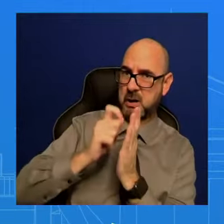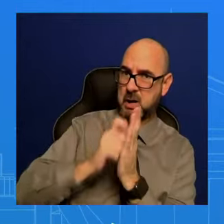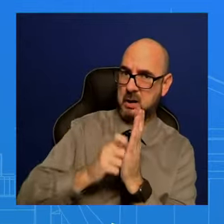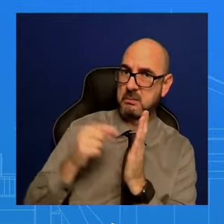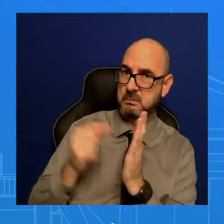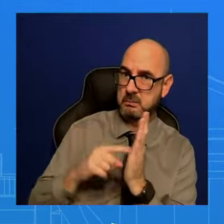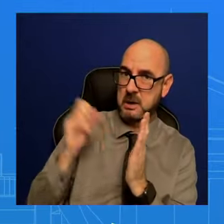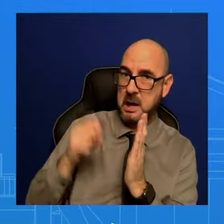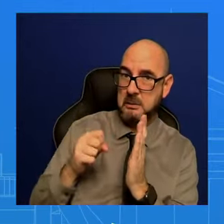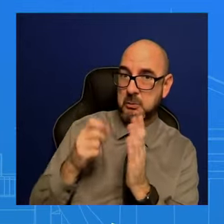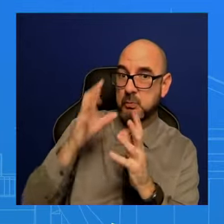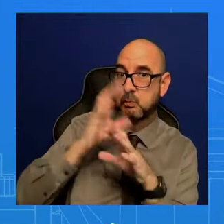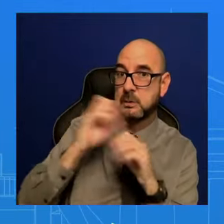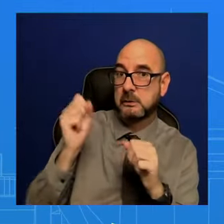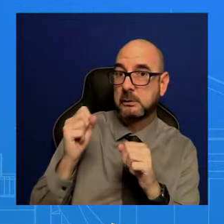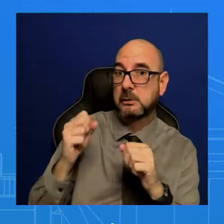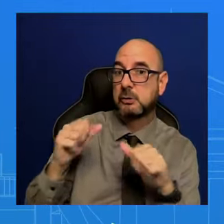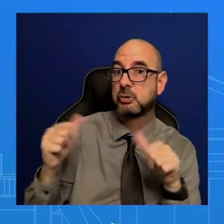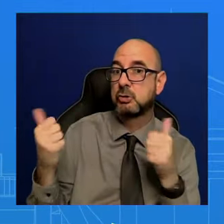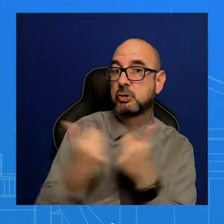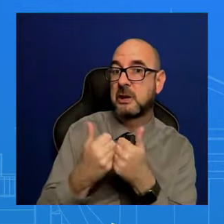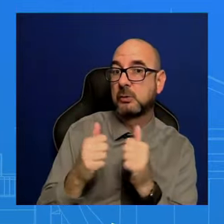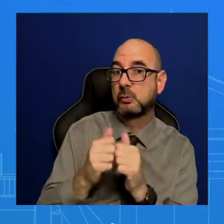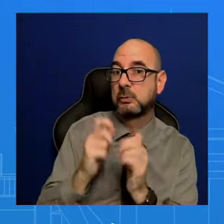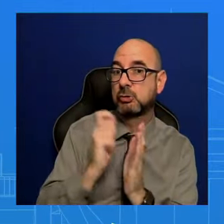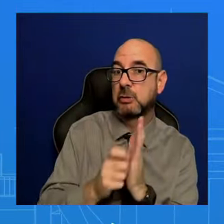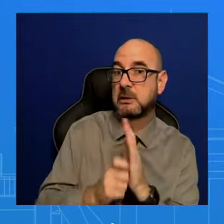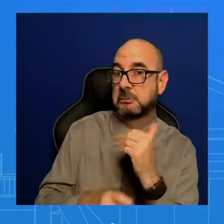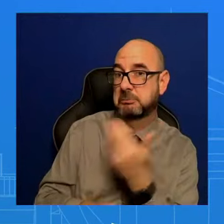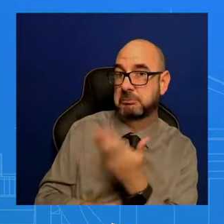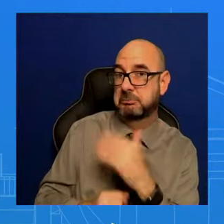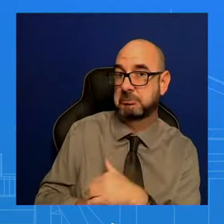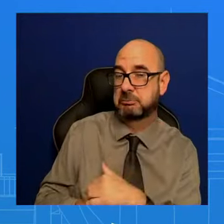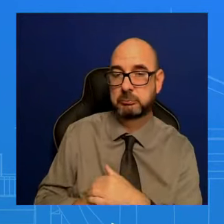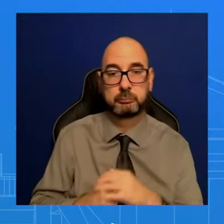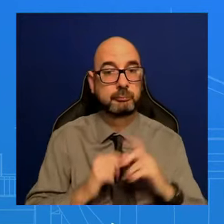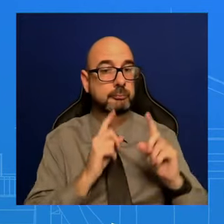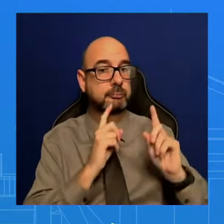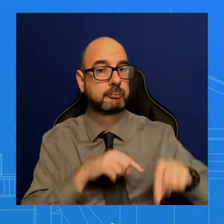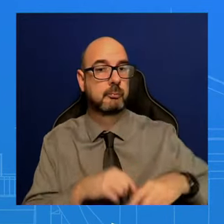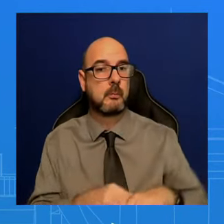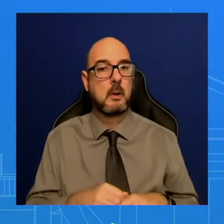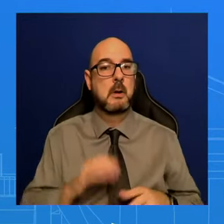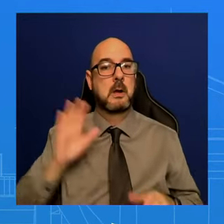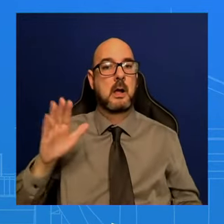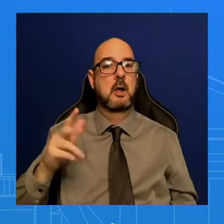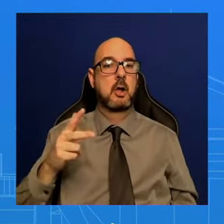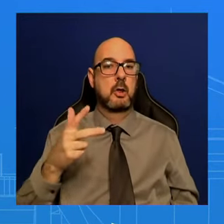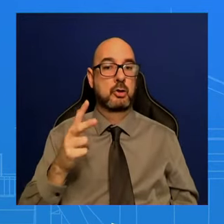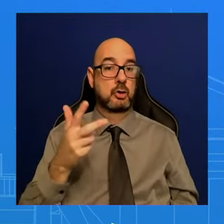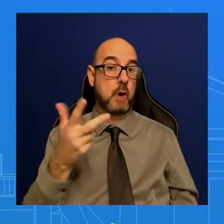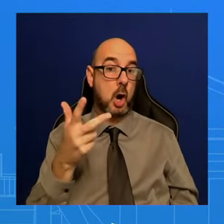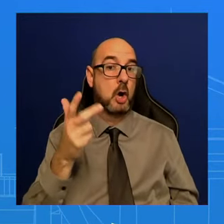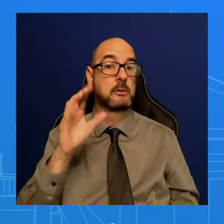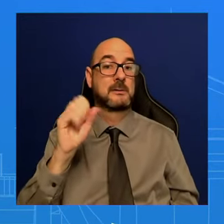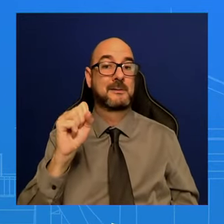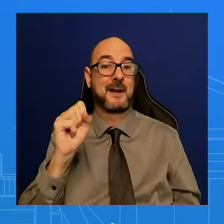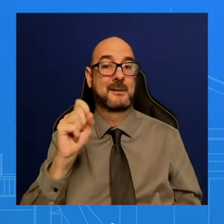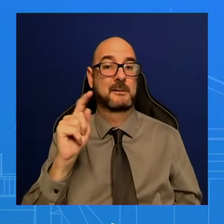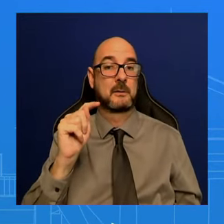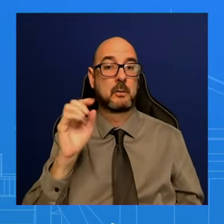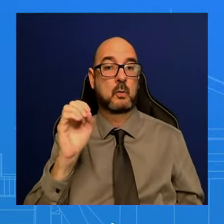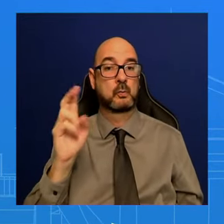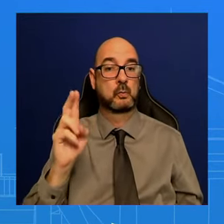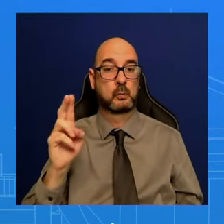Look, this is his third State of the Union address, as you know. This is going to be, as you can imagine, a very